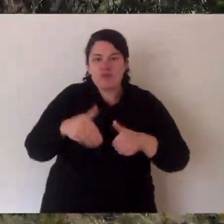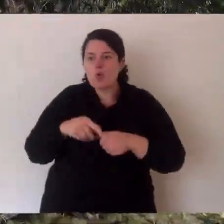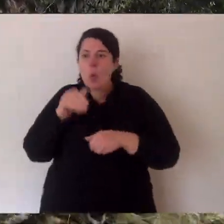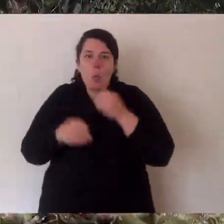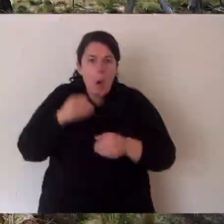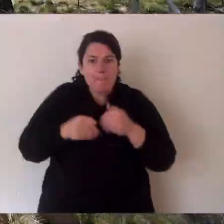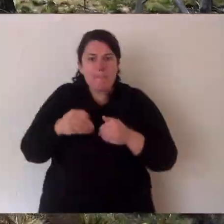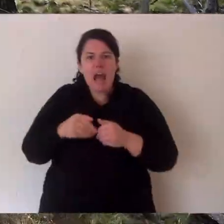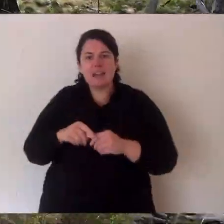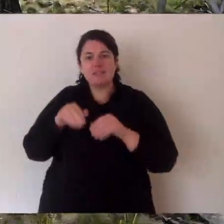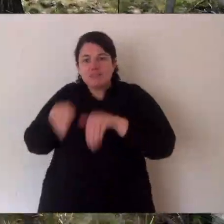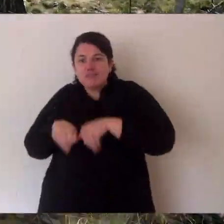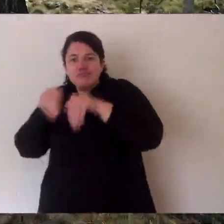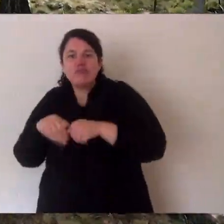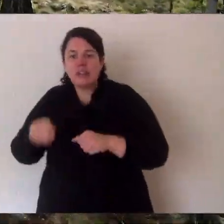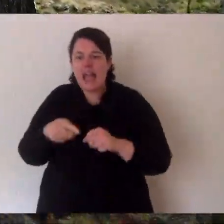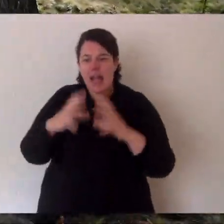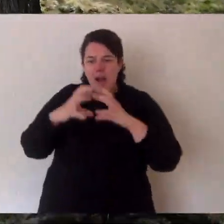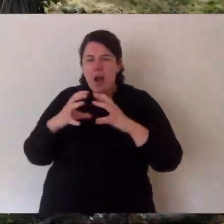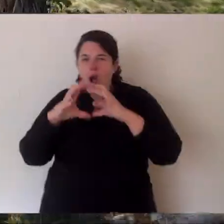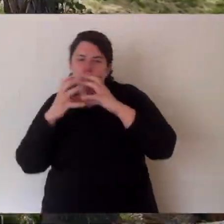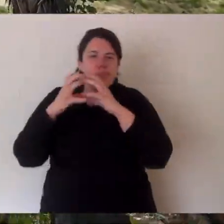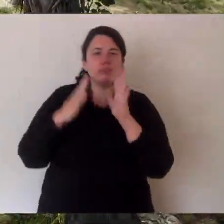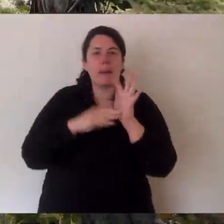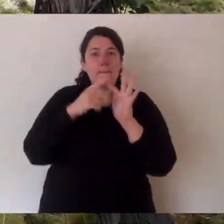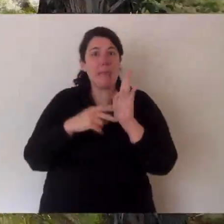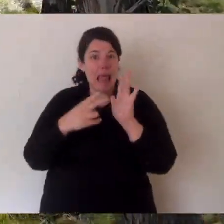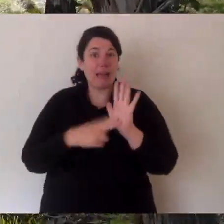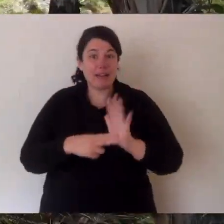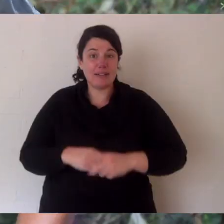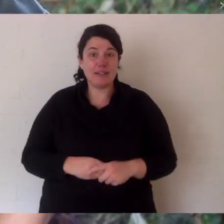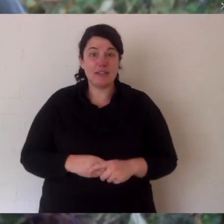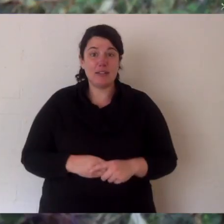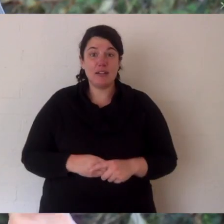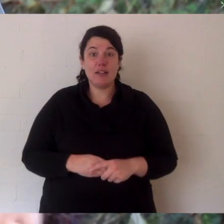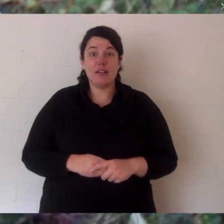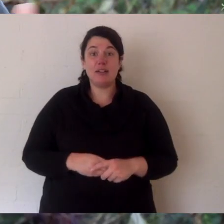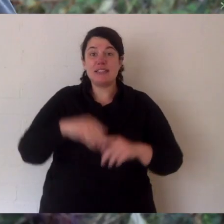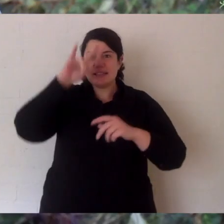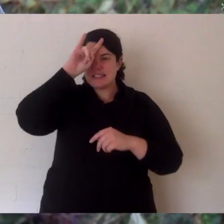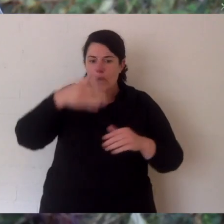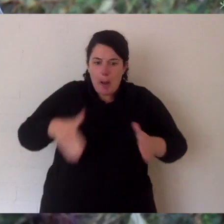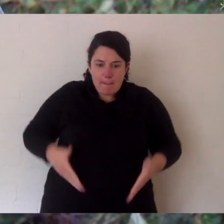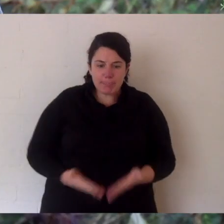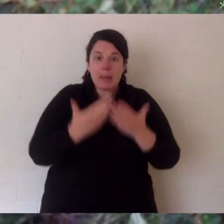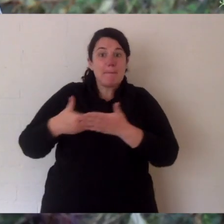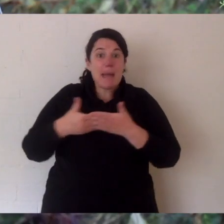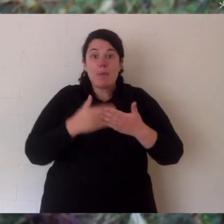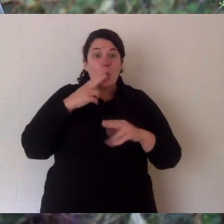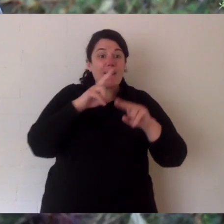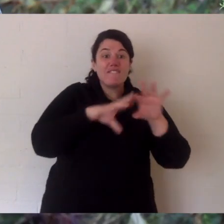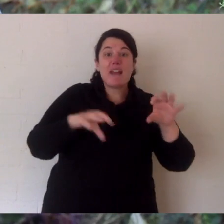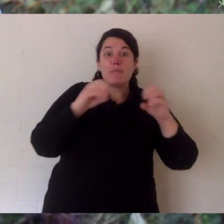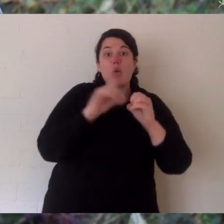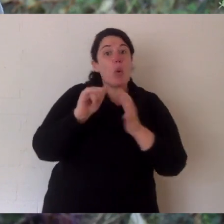because that's where their prey is. Kangaroos, womats, wallabies and paddy melons. Devils breed in February,